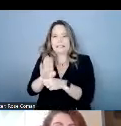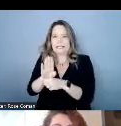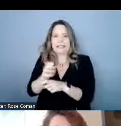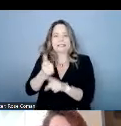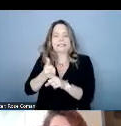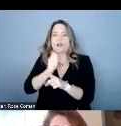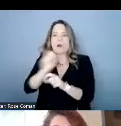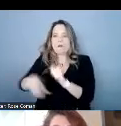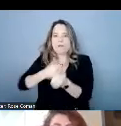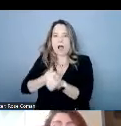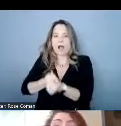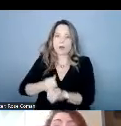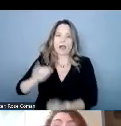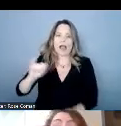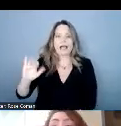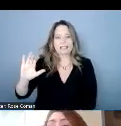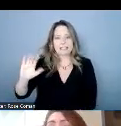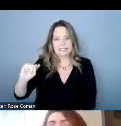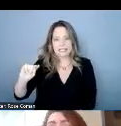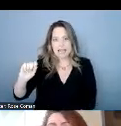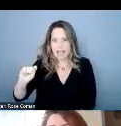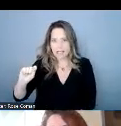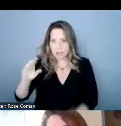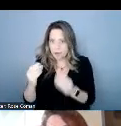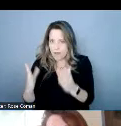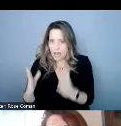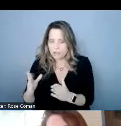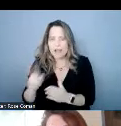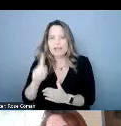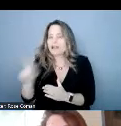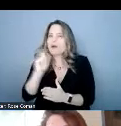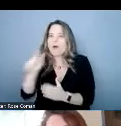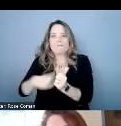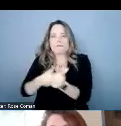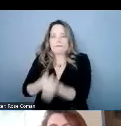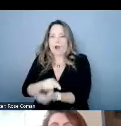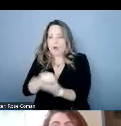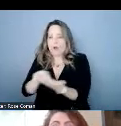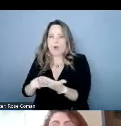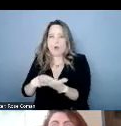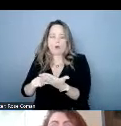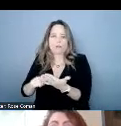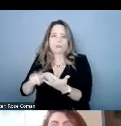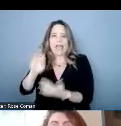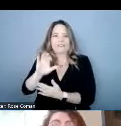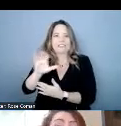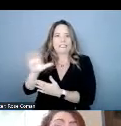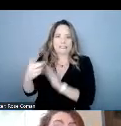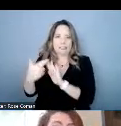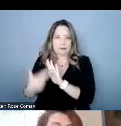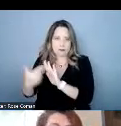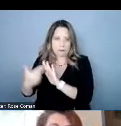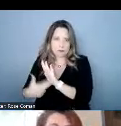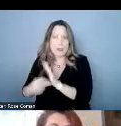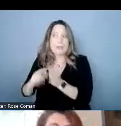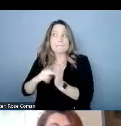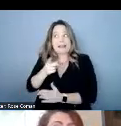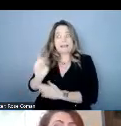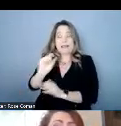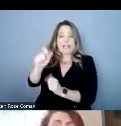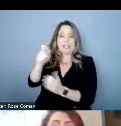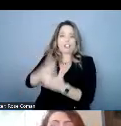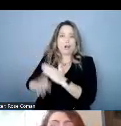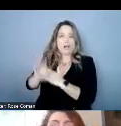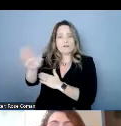ipcts providers they're not subject to those regulations so they're able to charge for their services